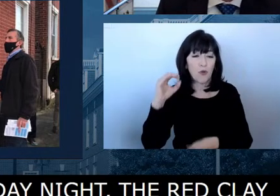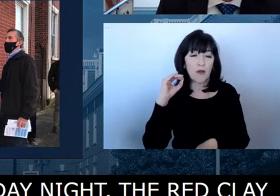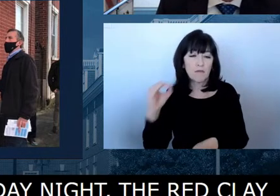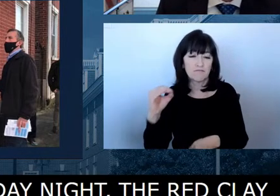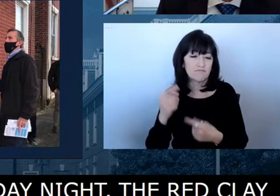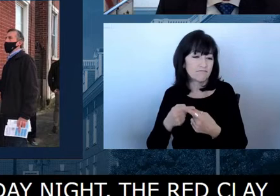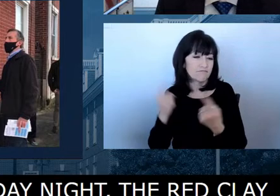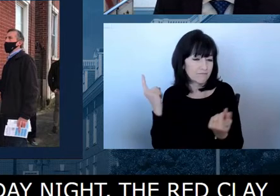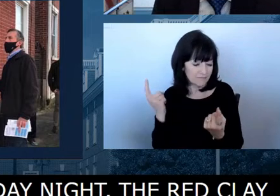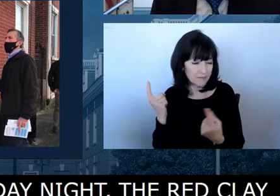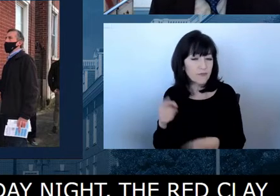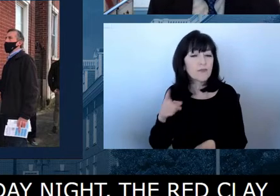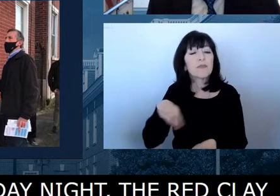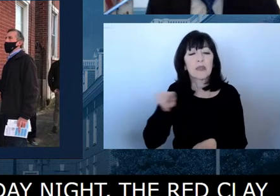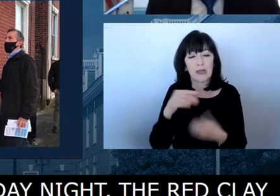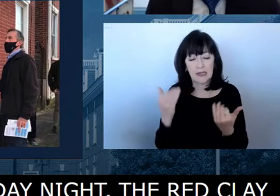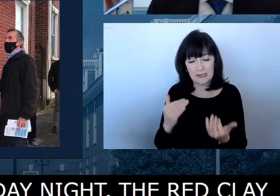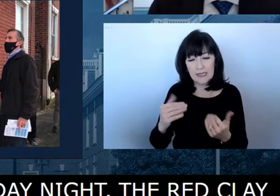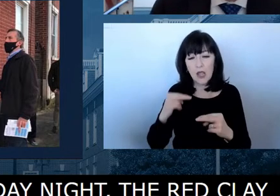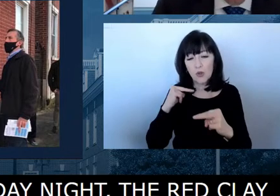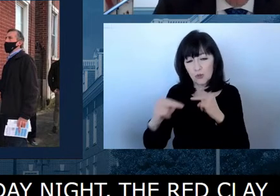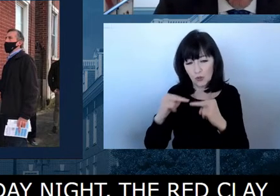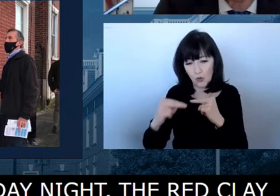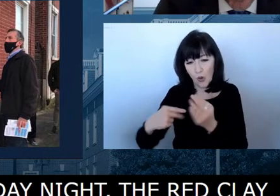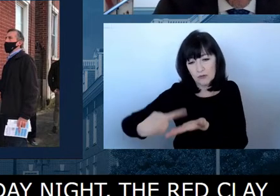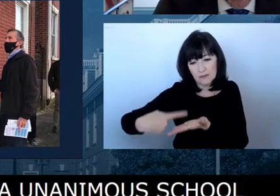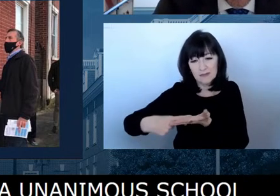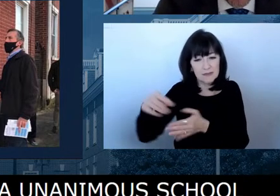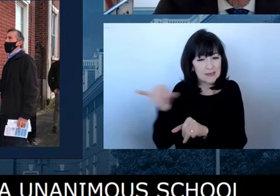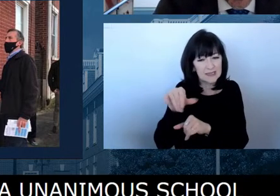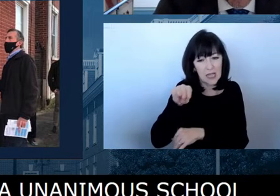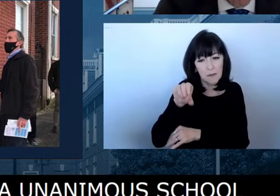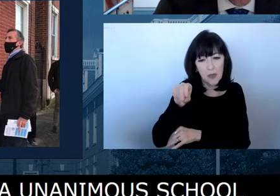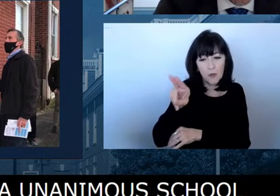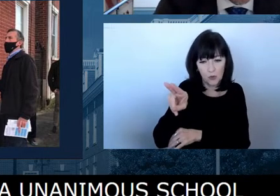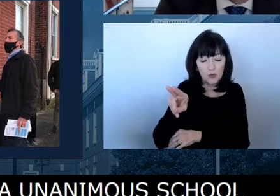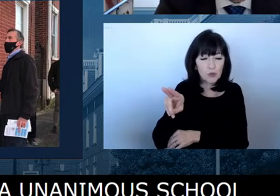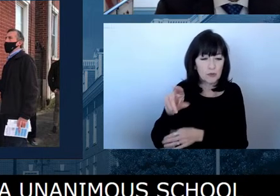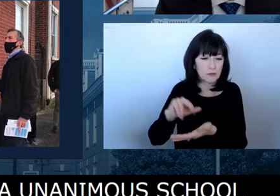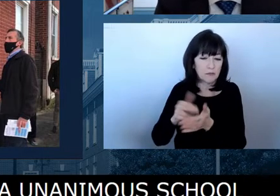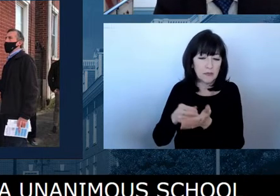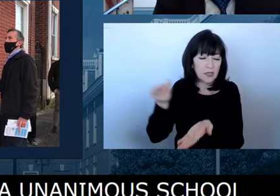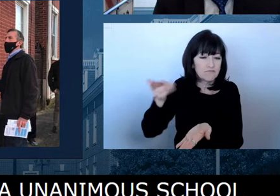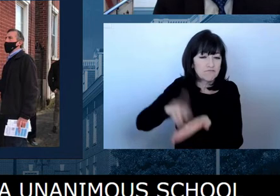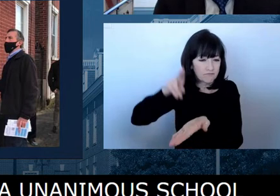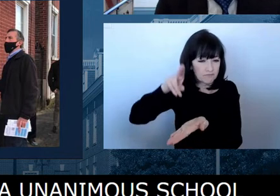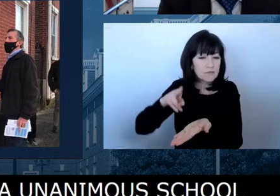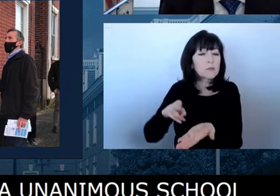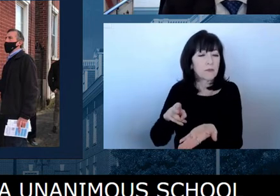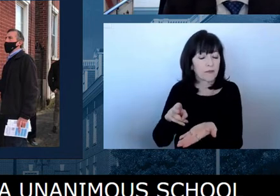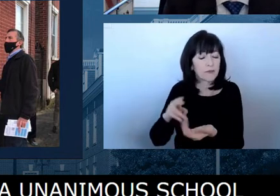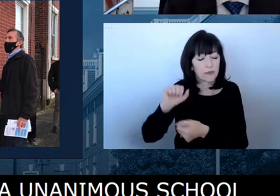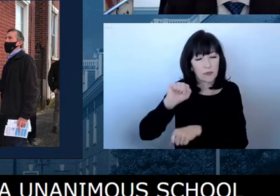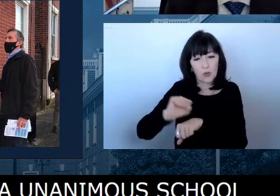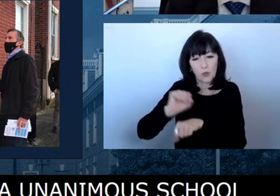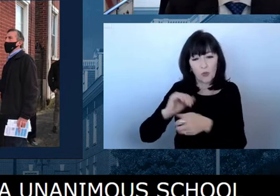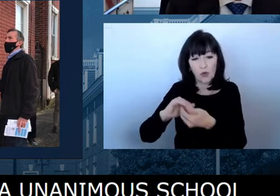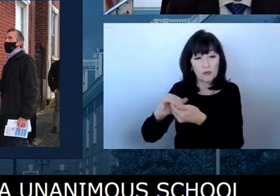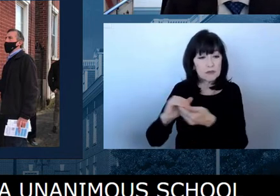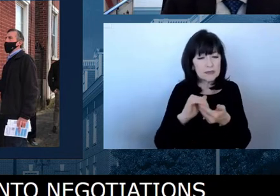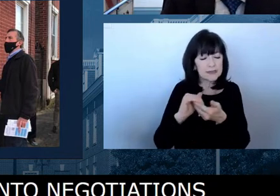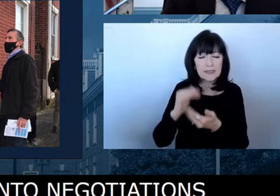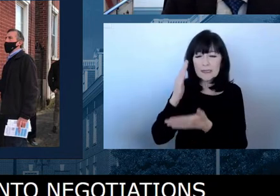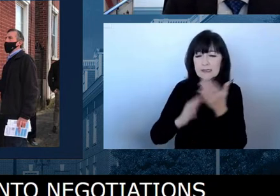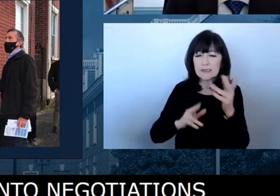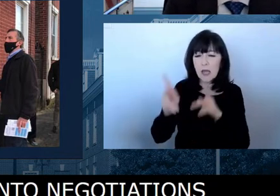into negotiations around an MOU. Folks have asked me why I feel so strongly about, about the Wilmington learning collaborative,